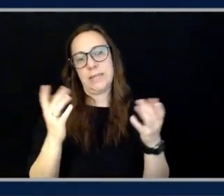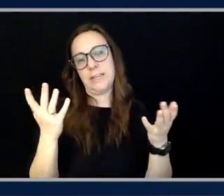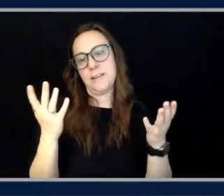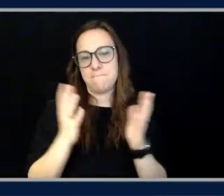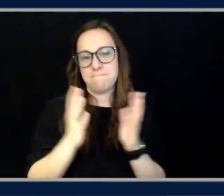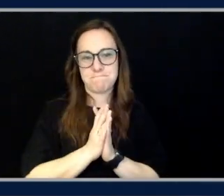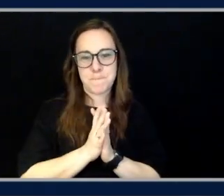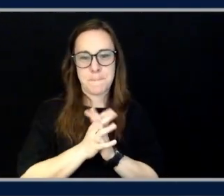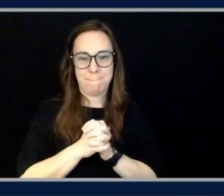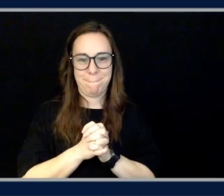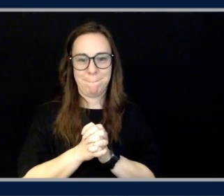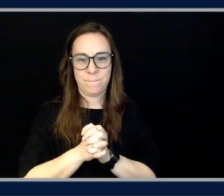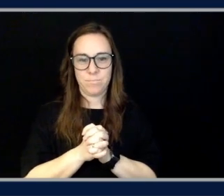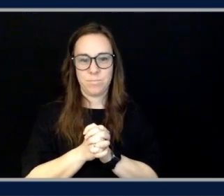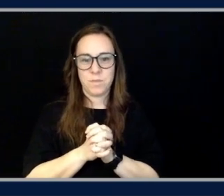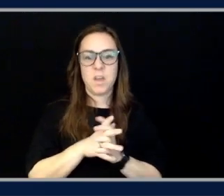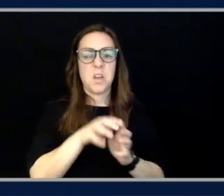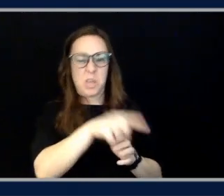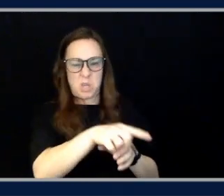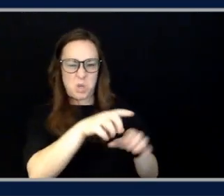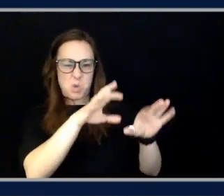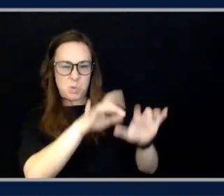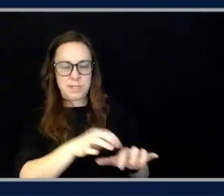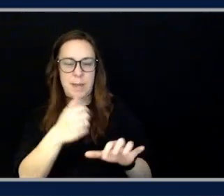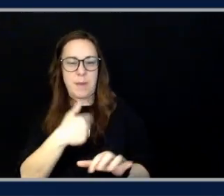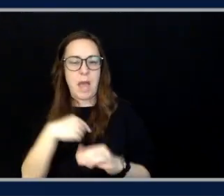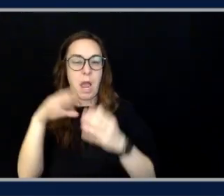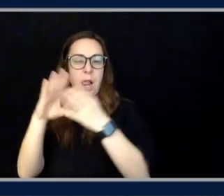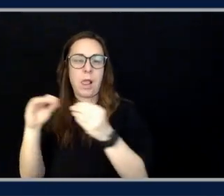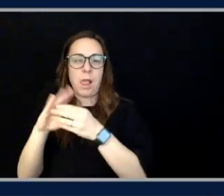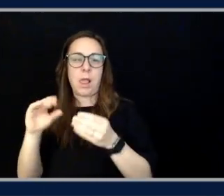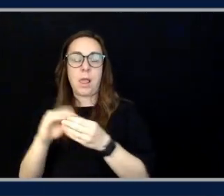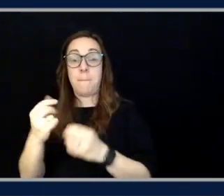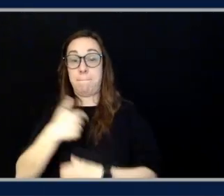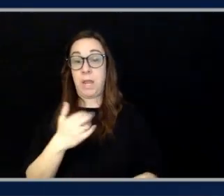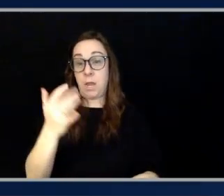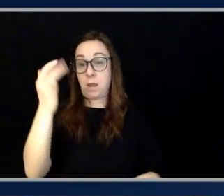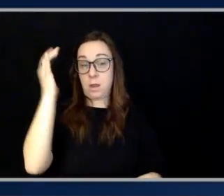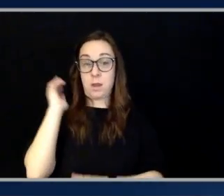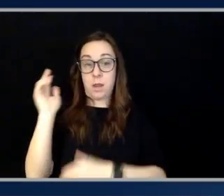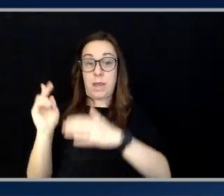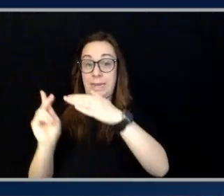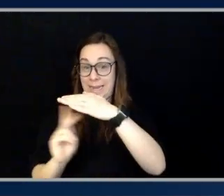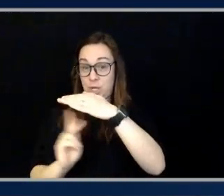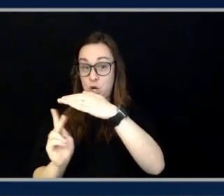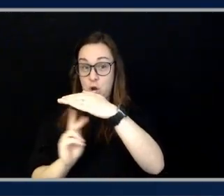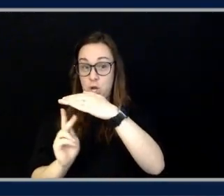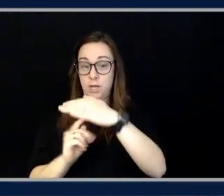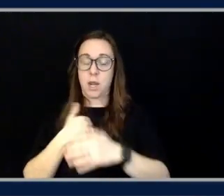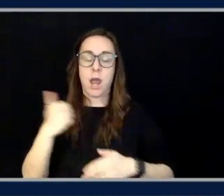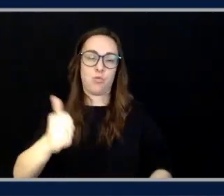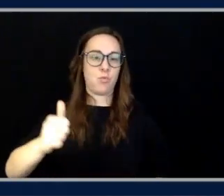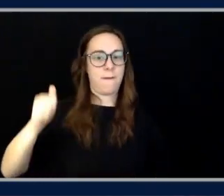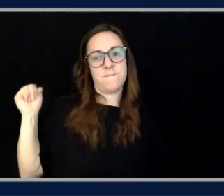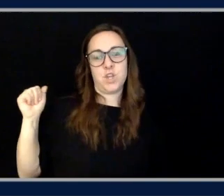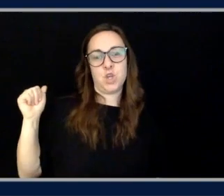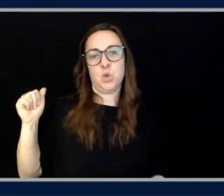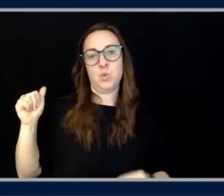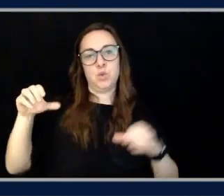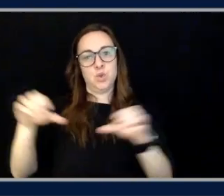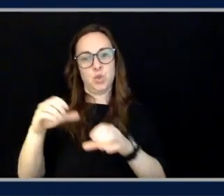this, I'll tell a story real quick. When I was in kindergarten, Adrian, I refused to do my easel work,